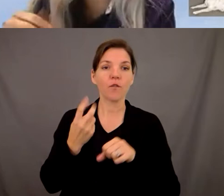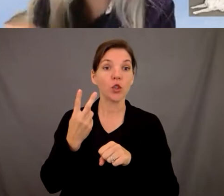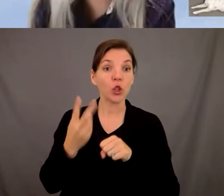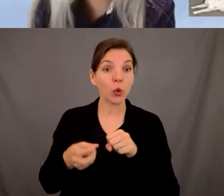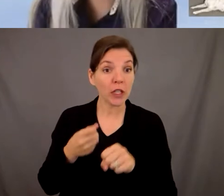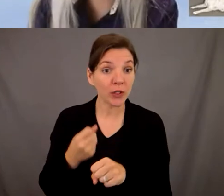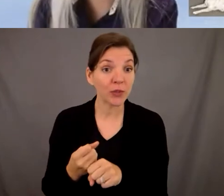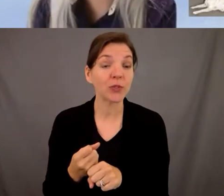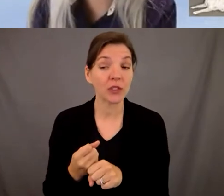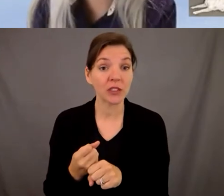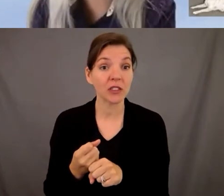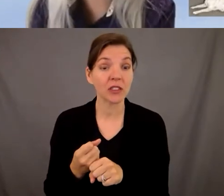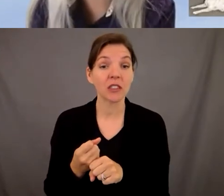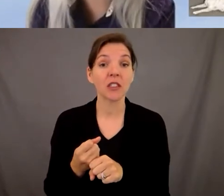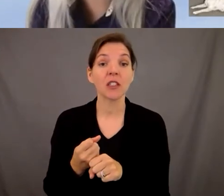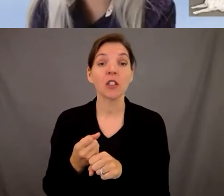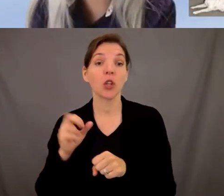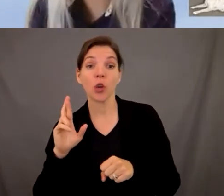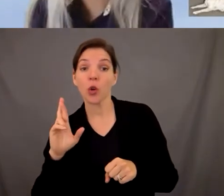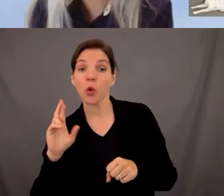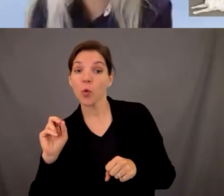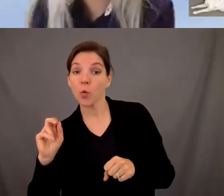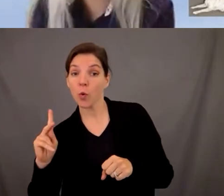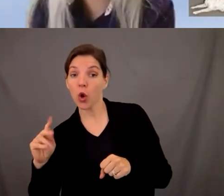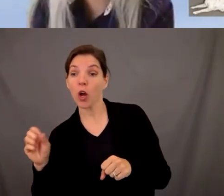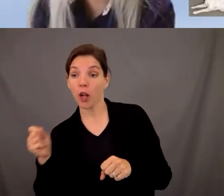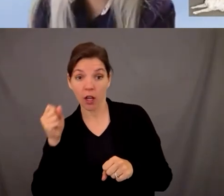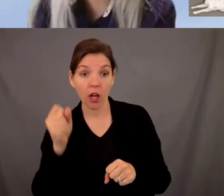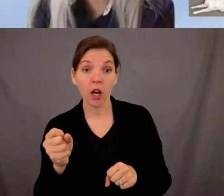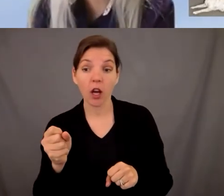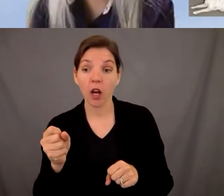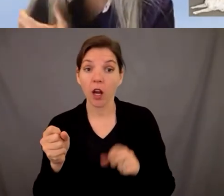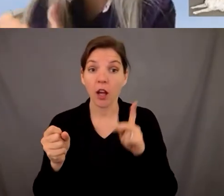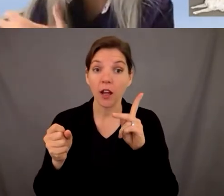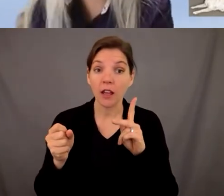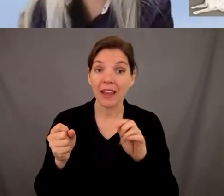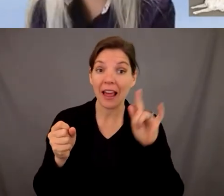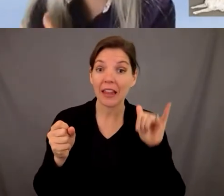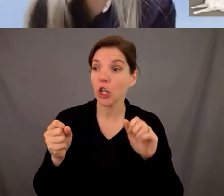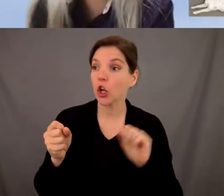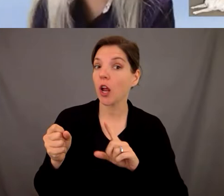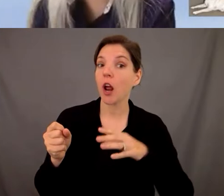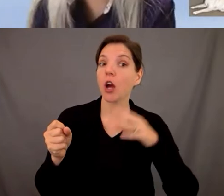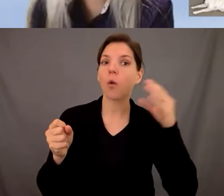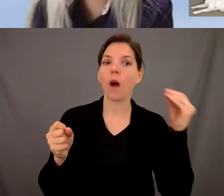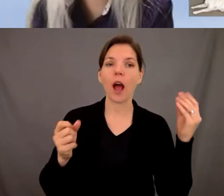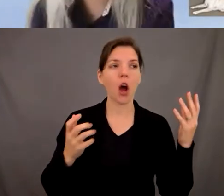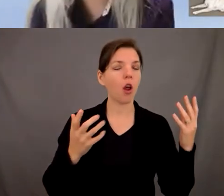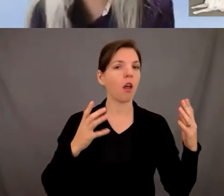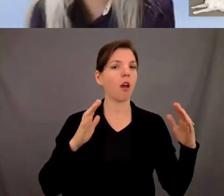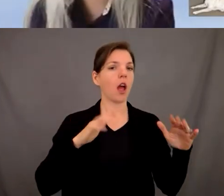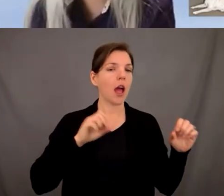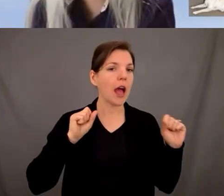case something happened once we placed rook in there she was able to get back out and start doing you know exercising other other